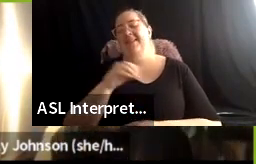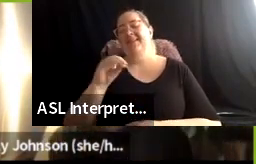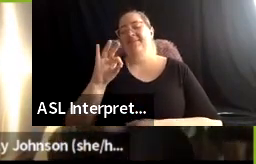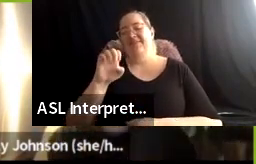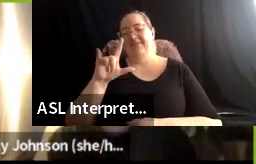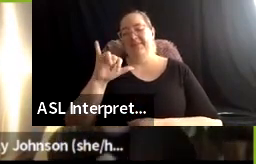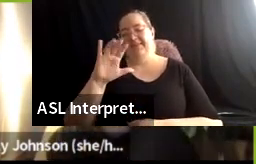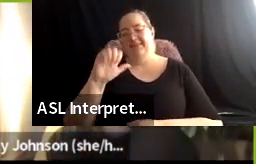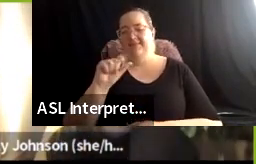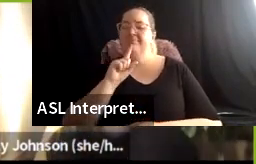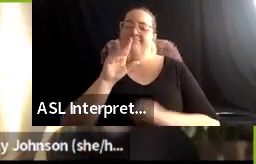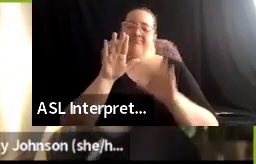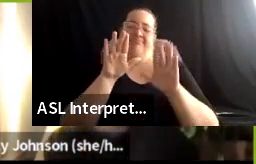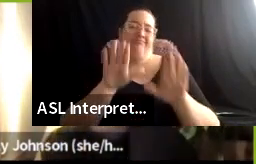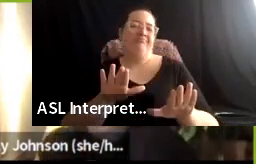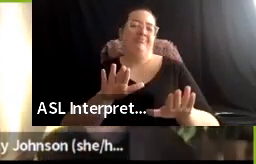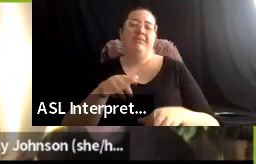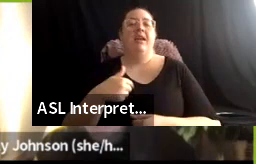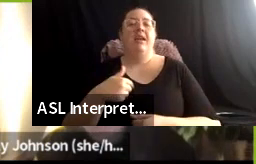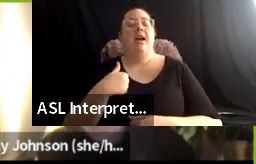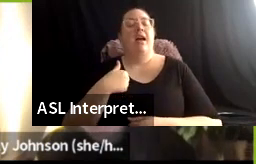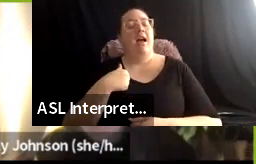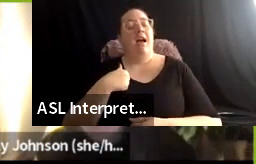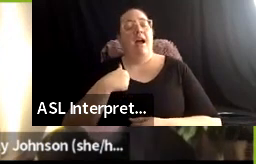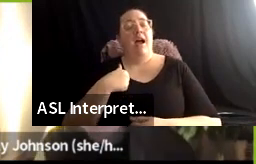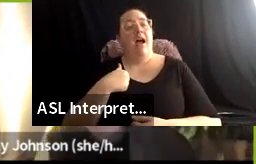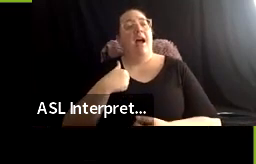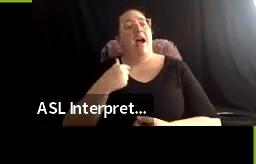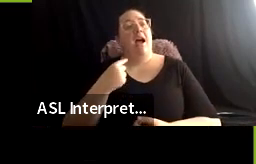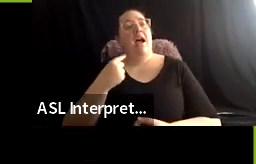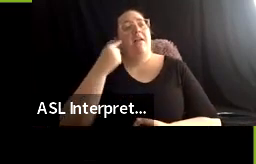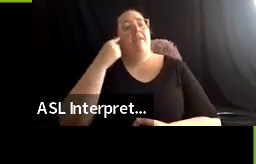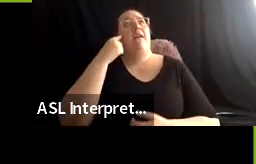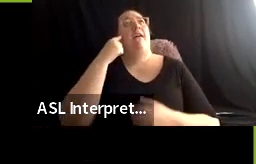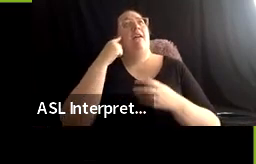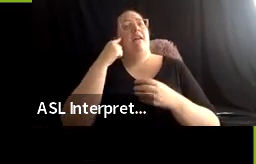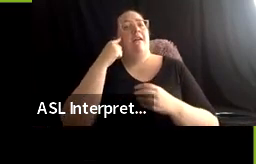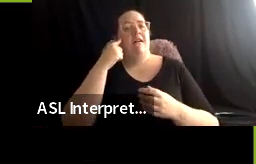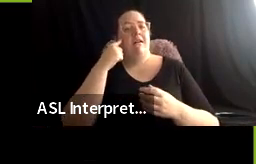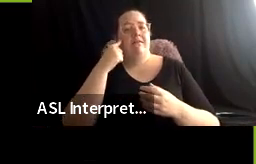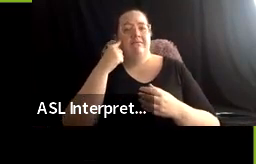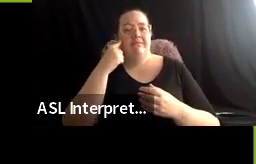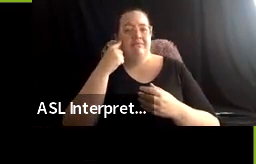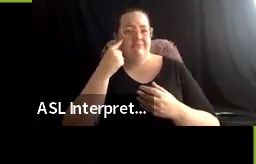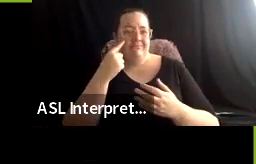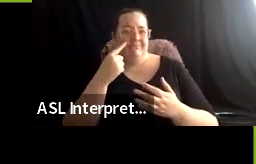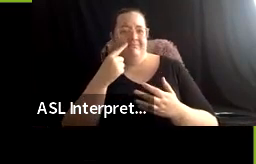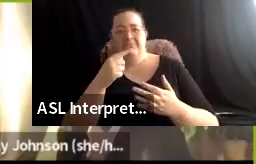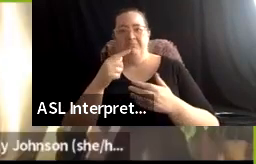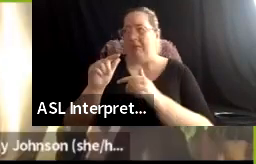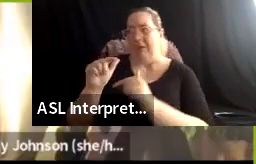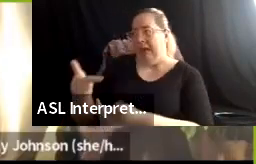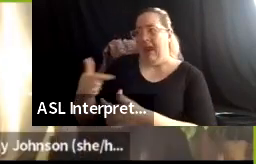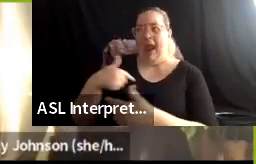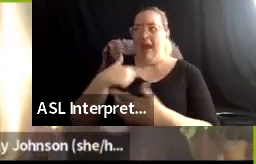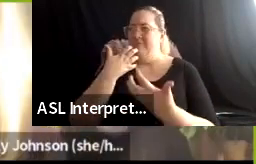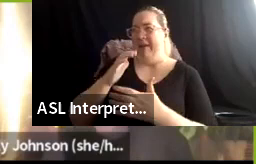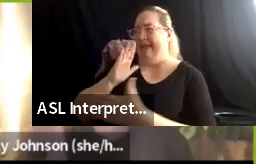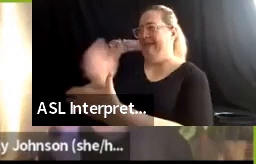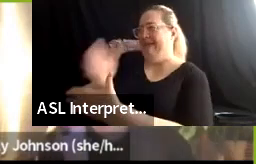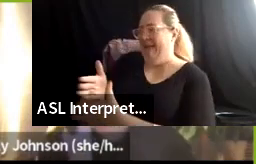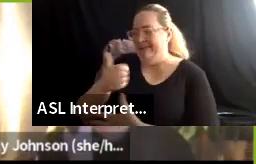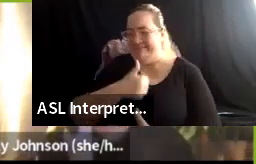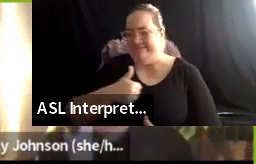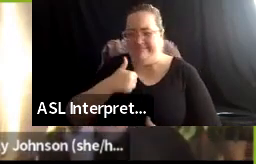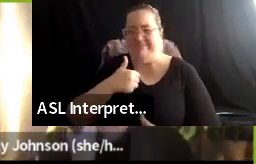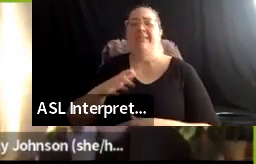Ronnie, I don't know if you had some, I have a, a thought came to my mind. Yeah, you go. didn't want to introduce it. I didn't want to interrupt you. Um, just